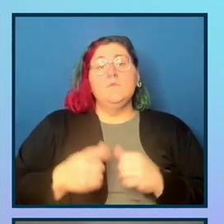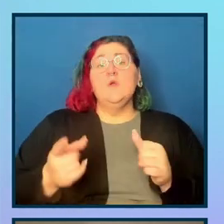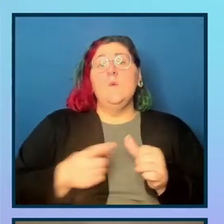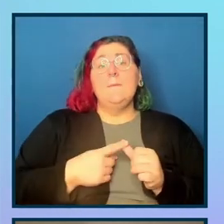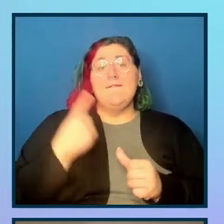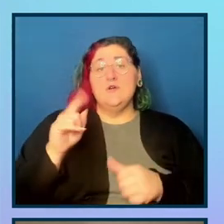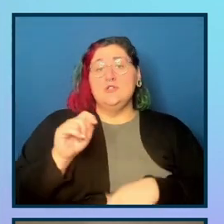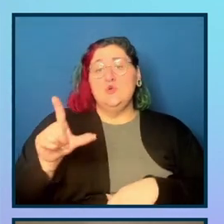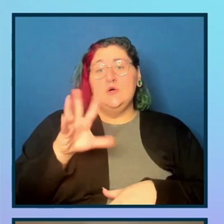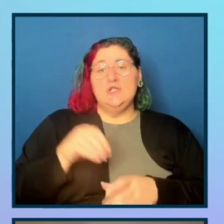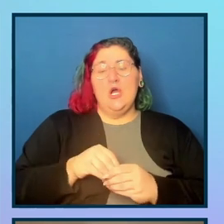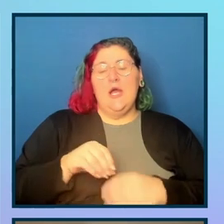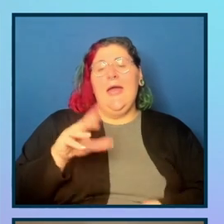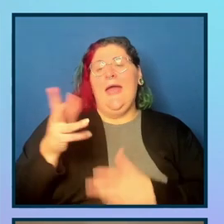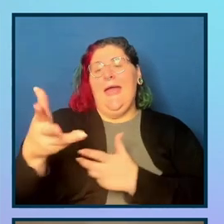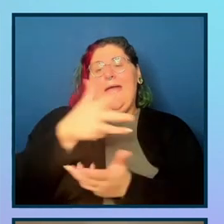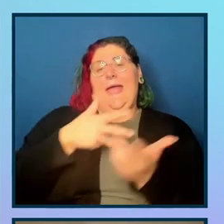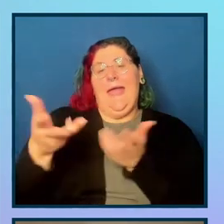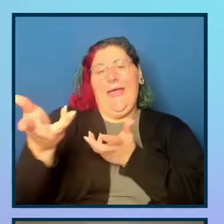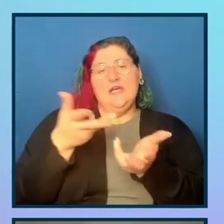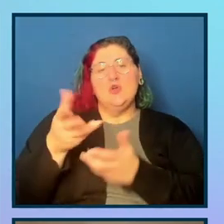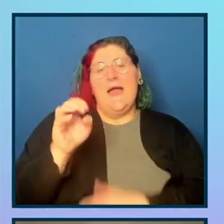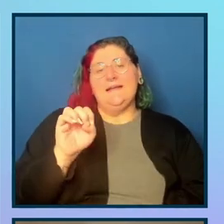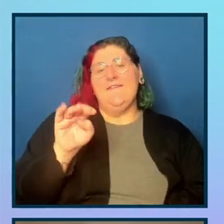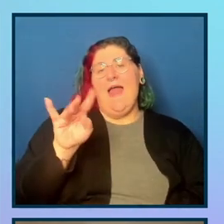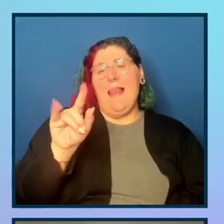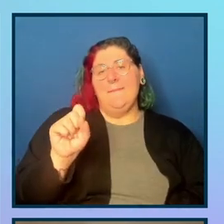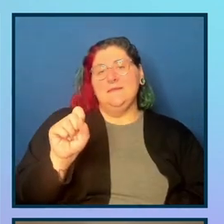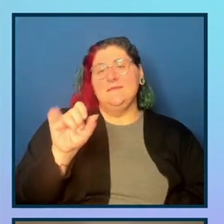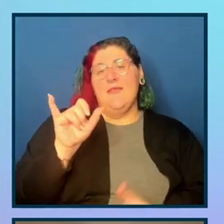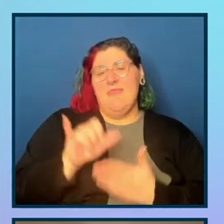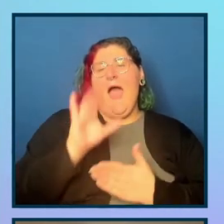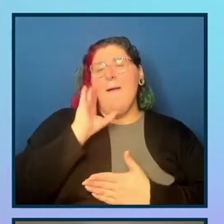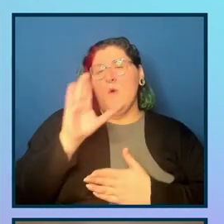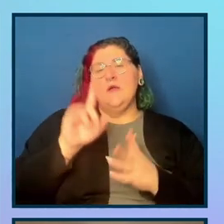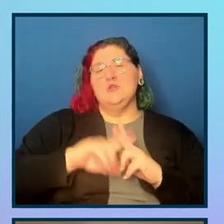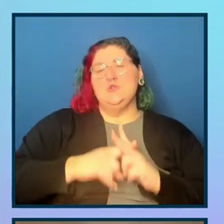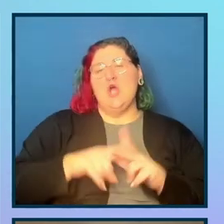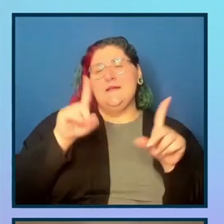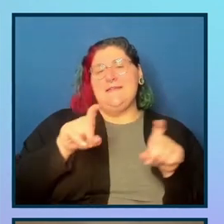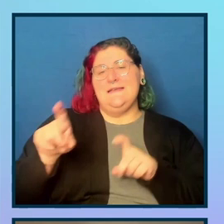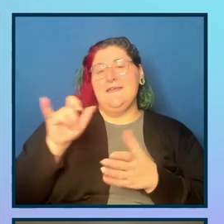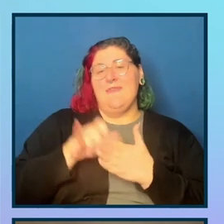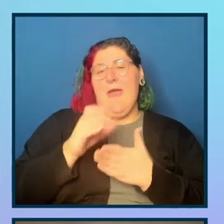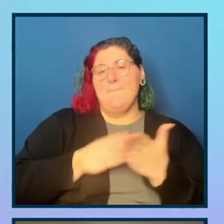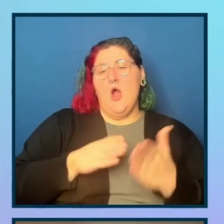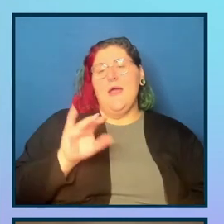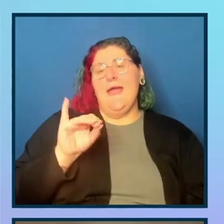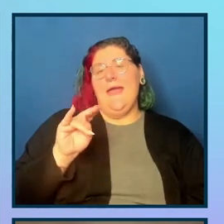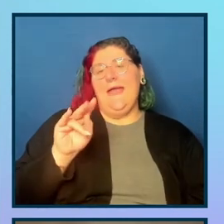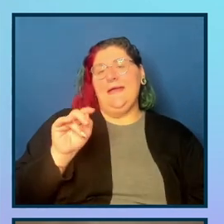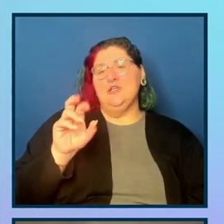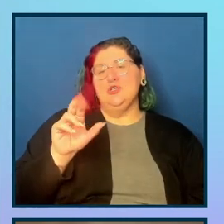browser extension, right next to my test page. I'm going to click start testing interactive elements and it says, Hey, make sure you get your page in the right state